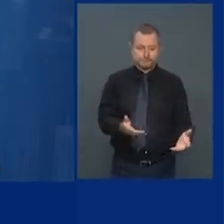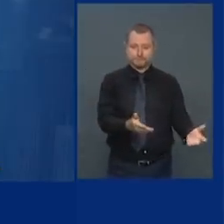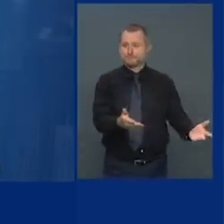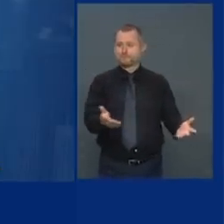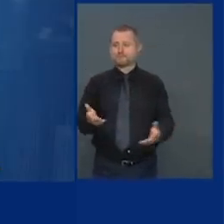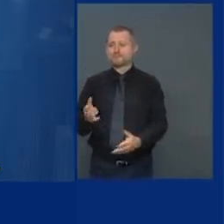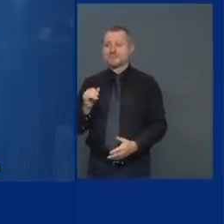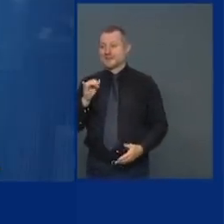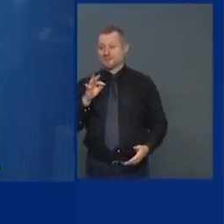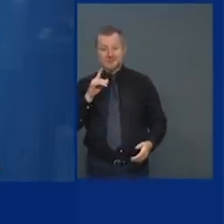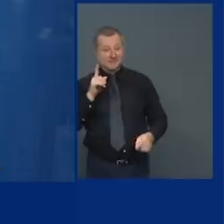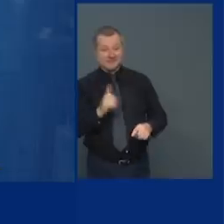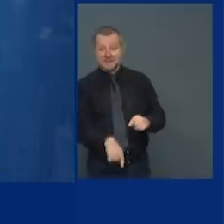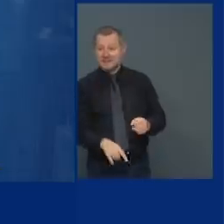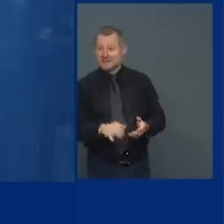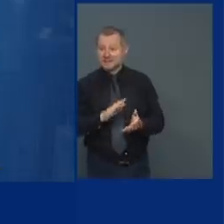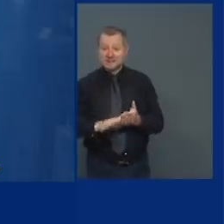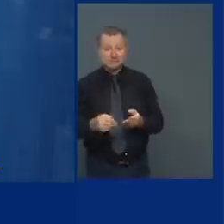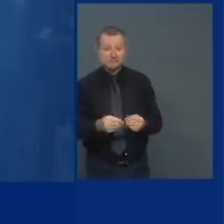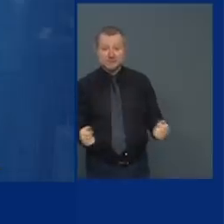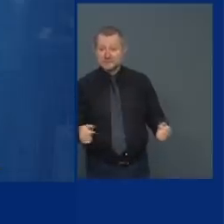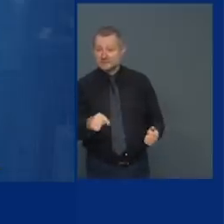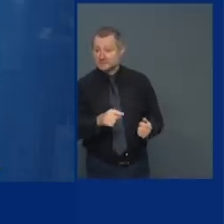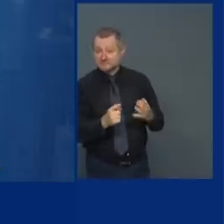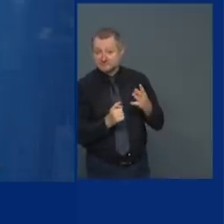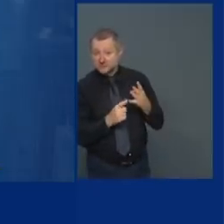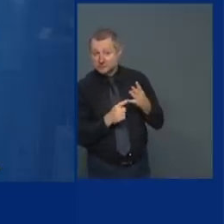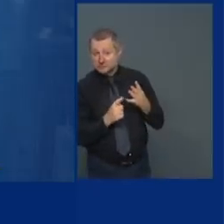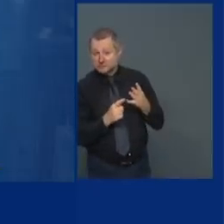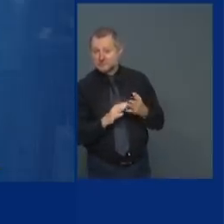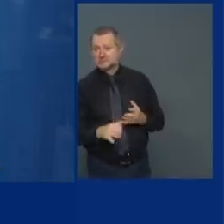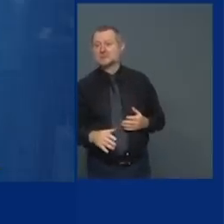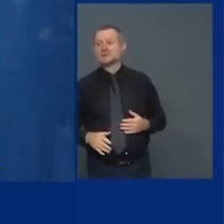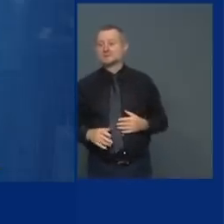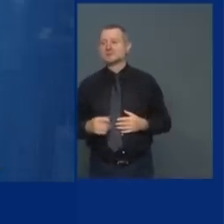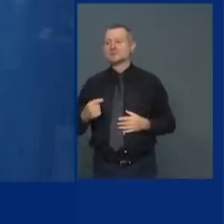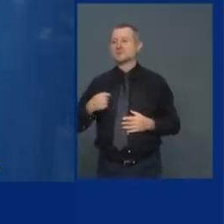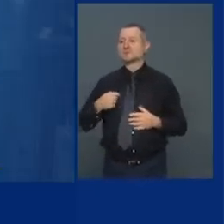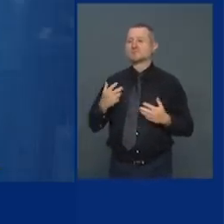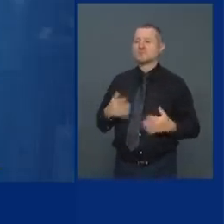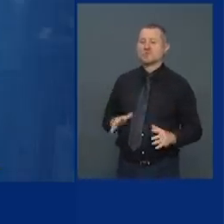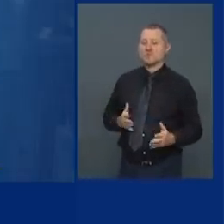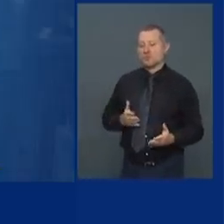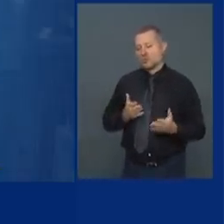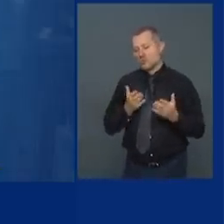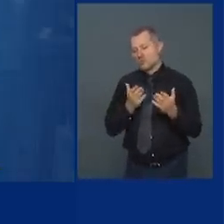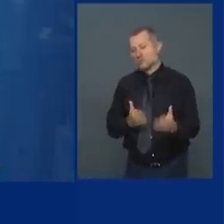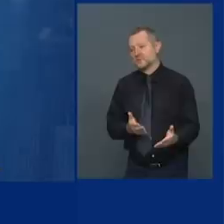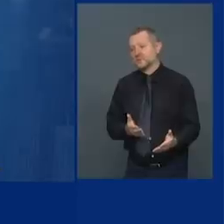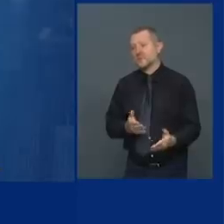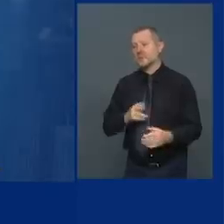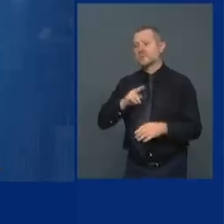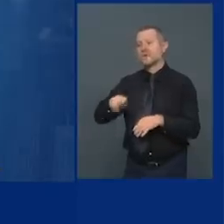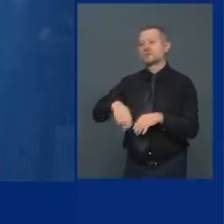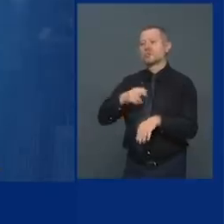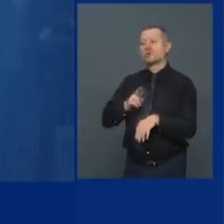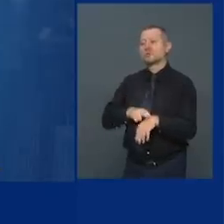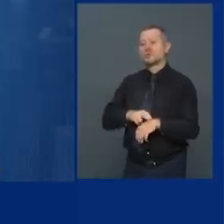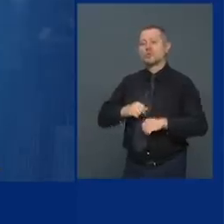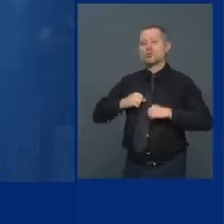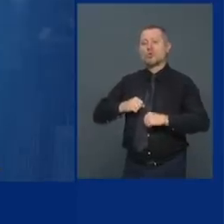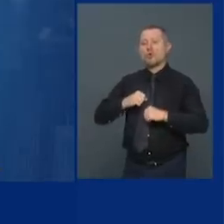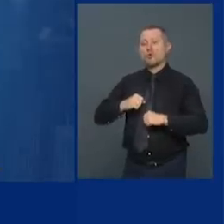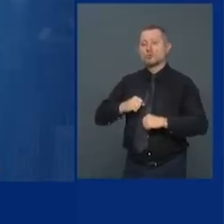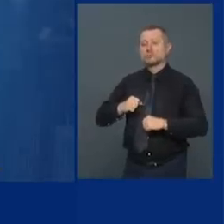can't do it I have offered to send in the National Guard to